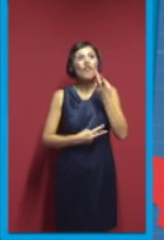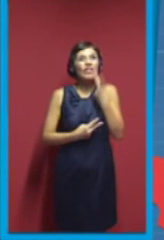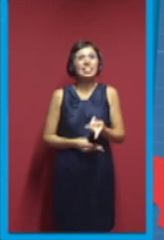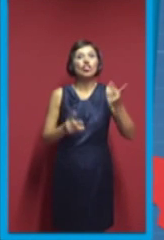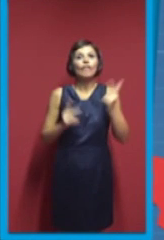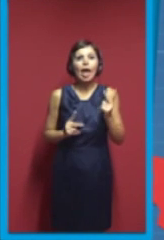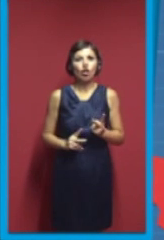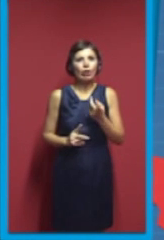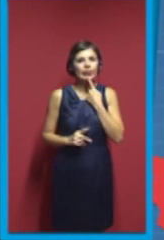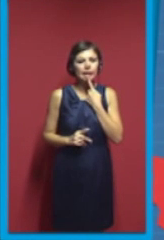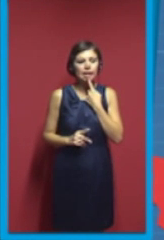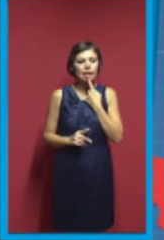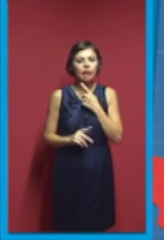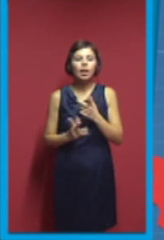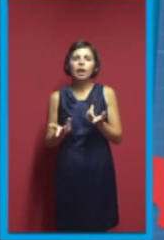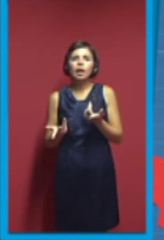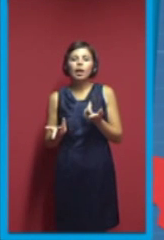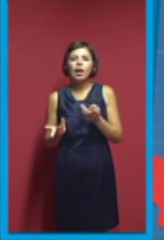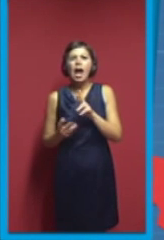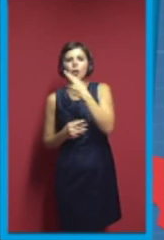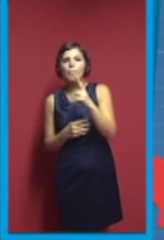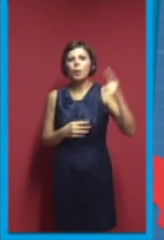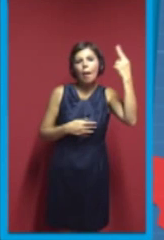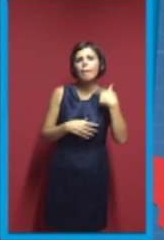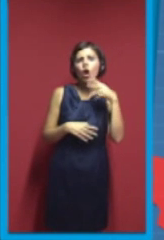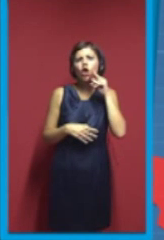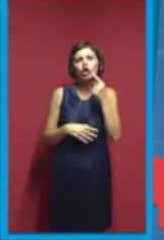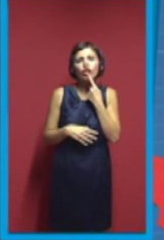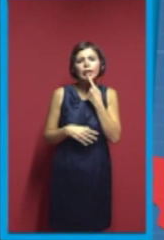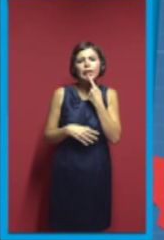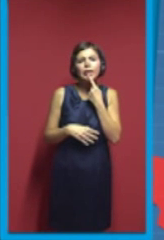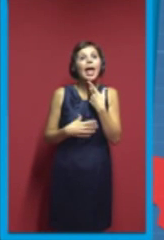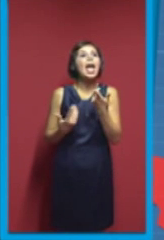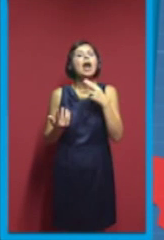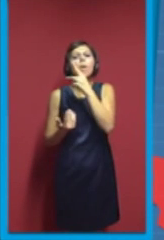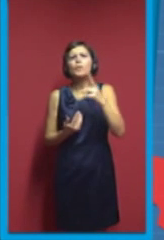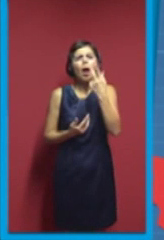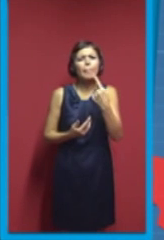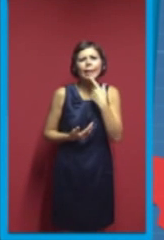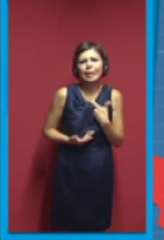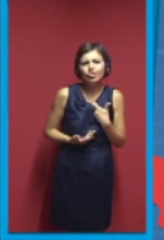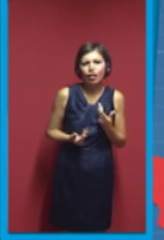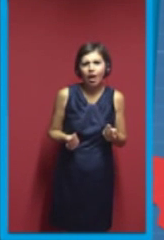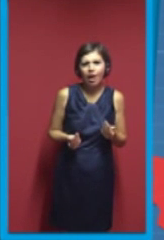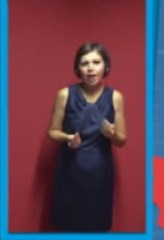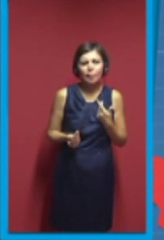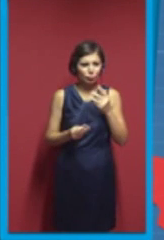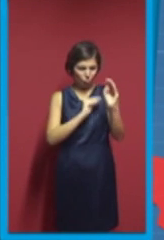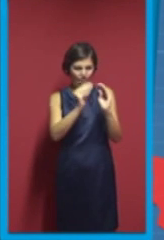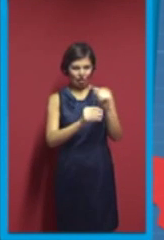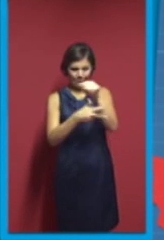Well, that's still really good. And who has one? Okay, one, two, three, four.